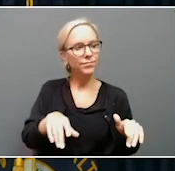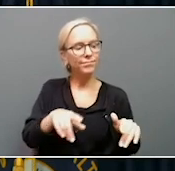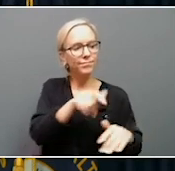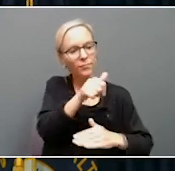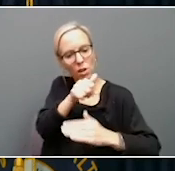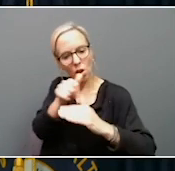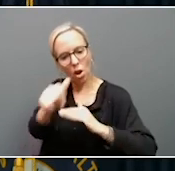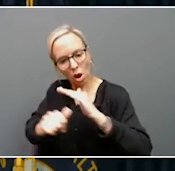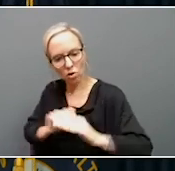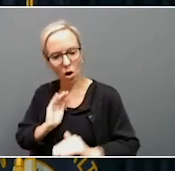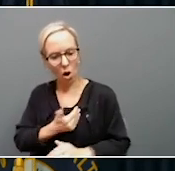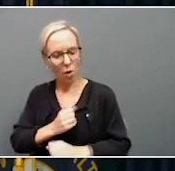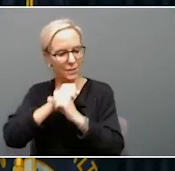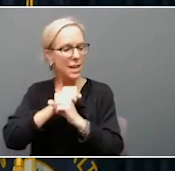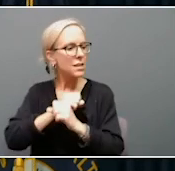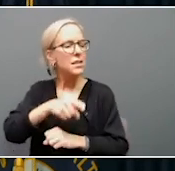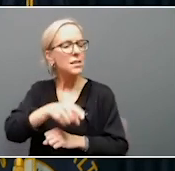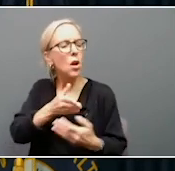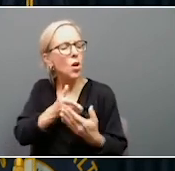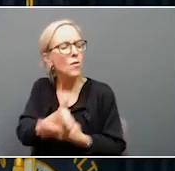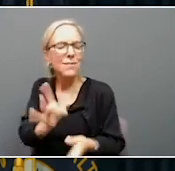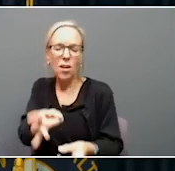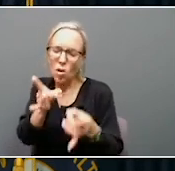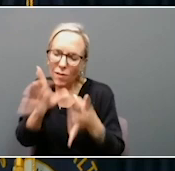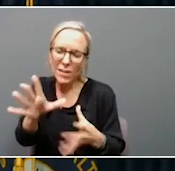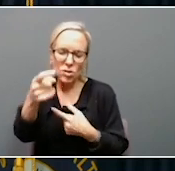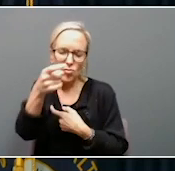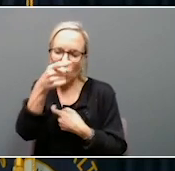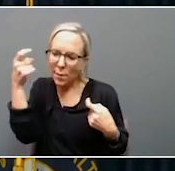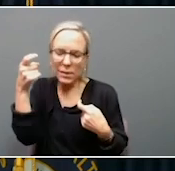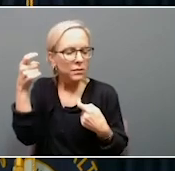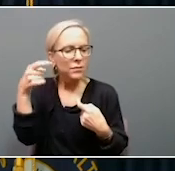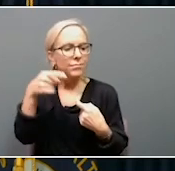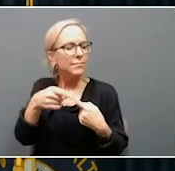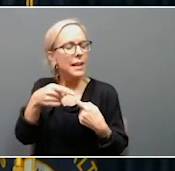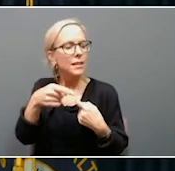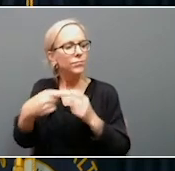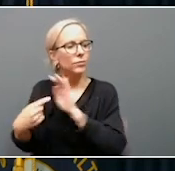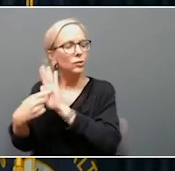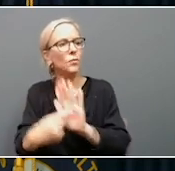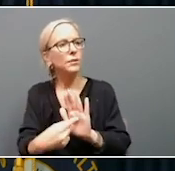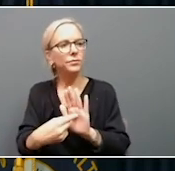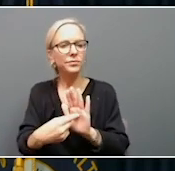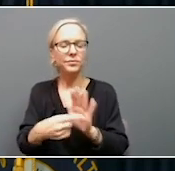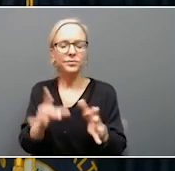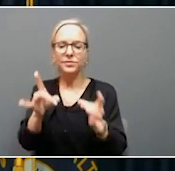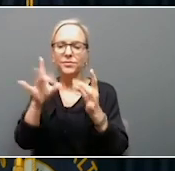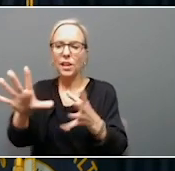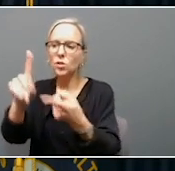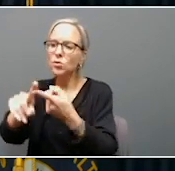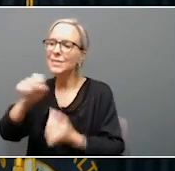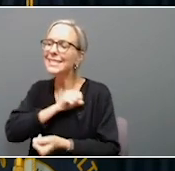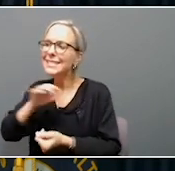protection have been through such horrific trauma that they end up exhibiting violence towards staff members,